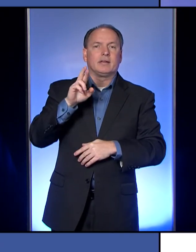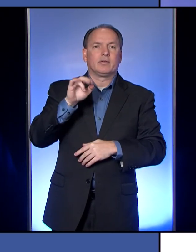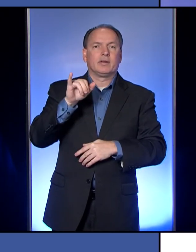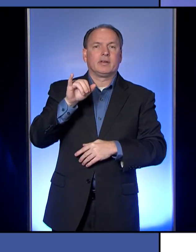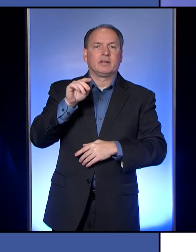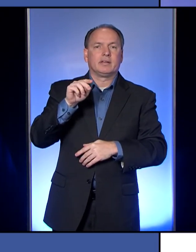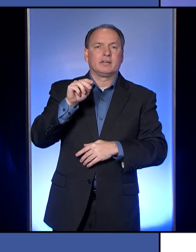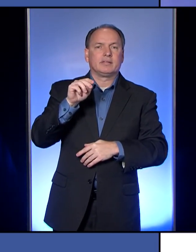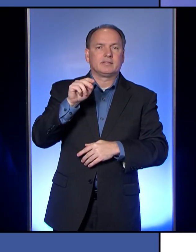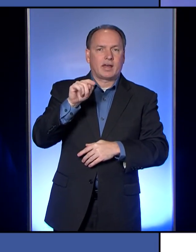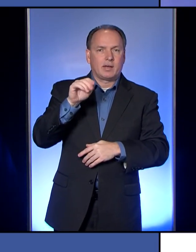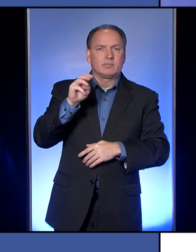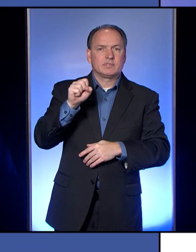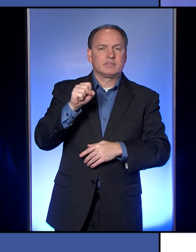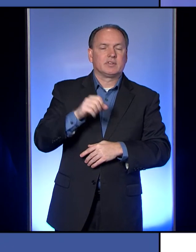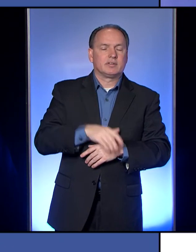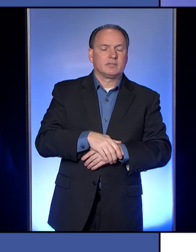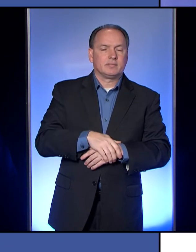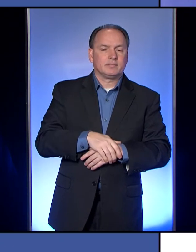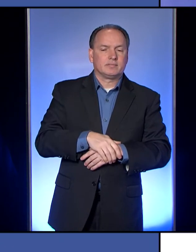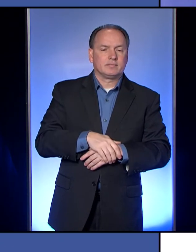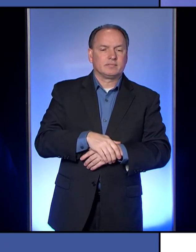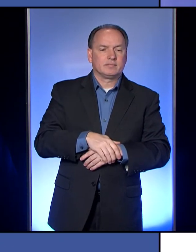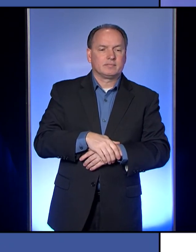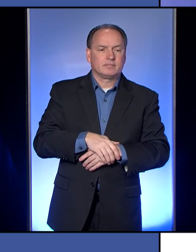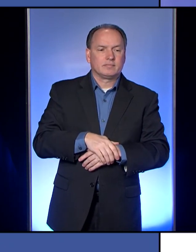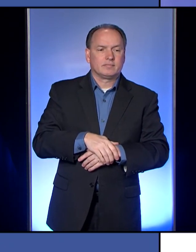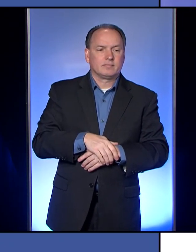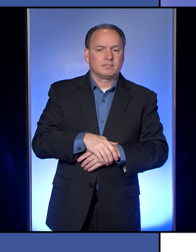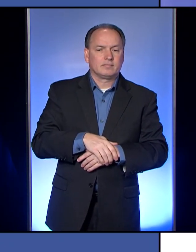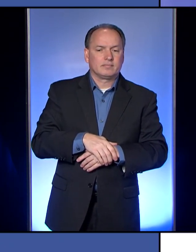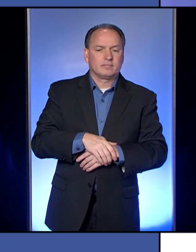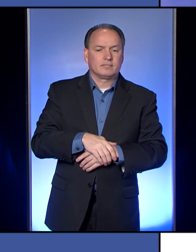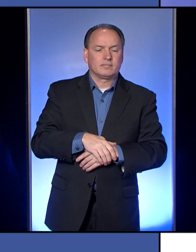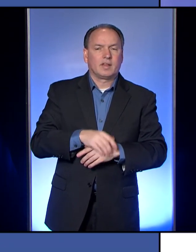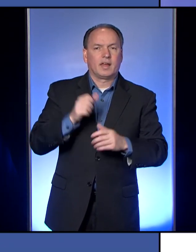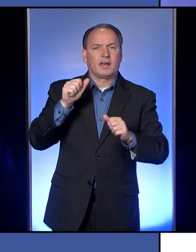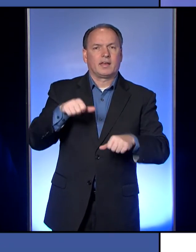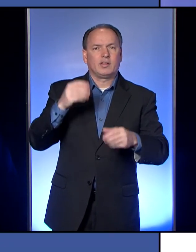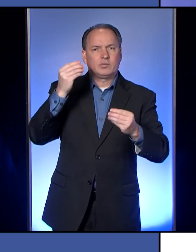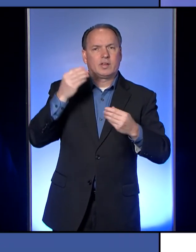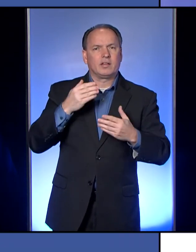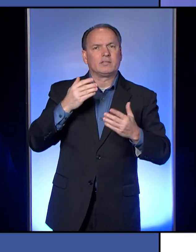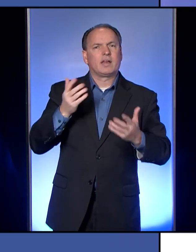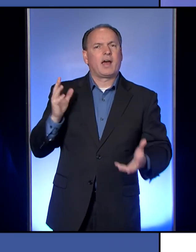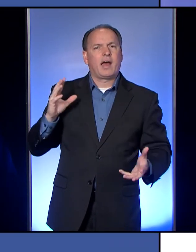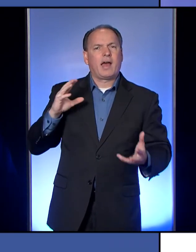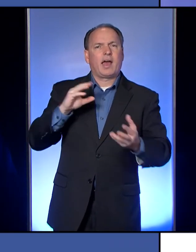Yeah. Just, uh, do you know what the, uh, number of negative tests are up to right now?